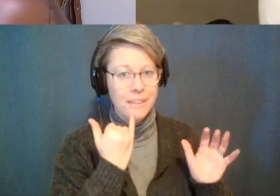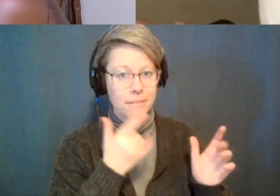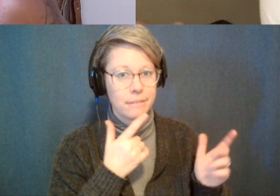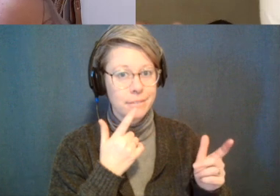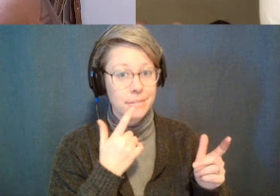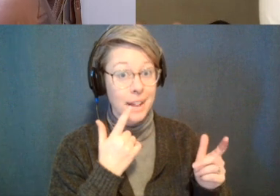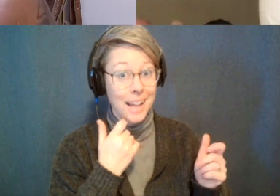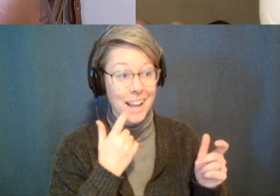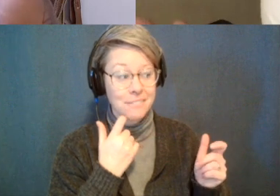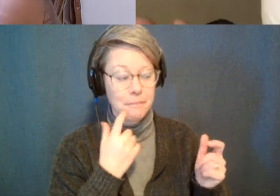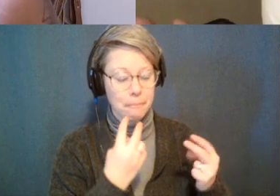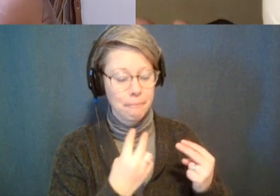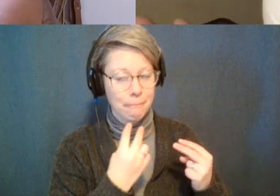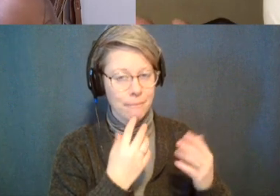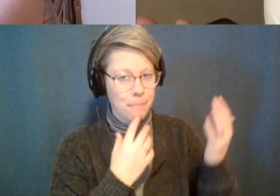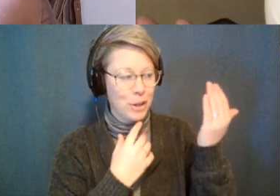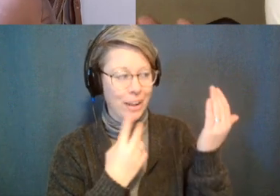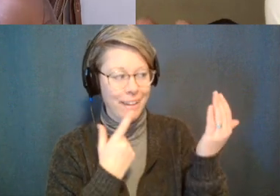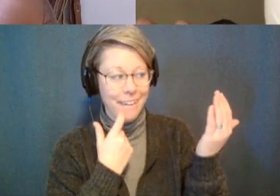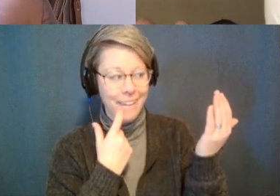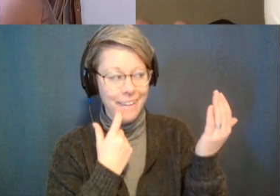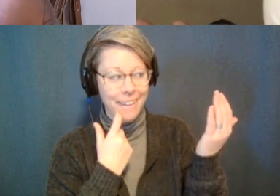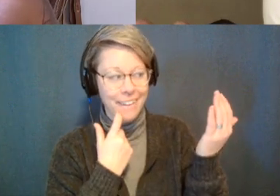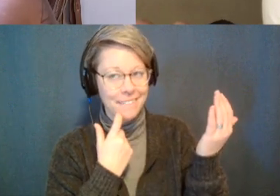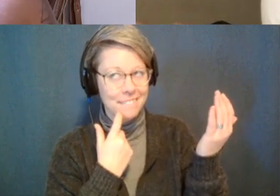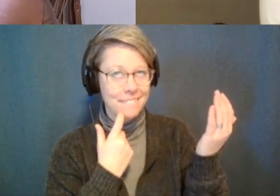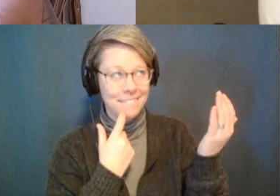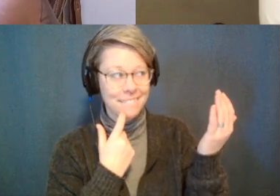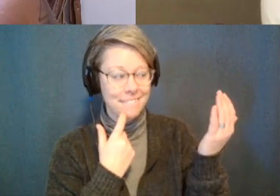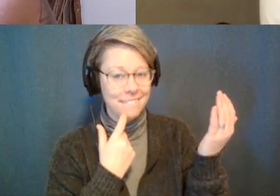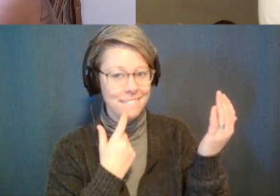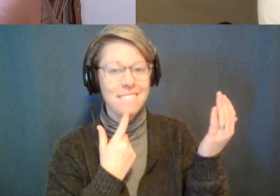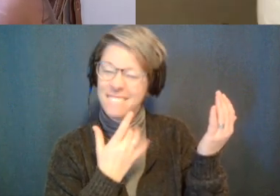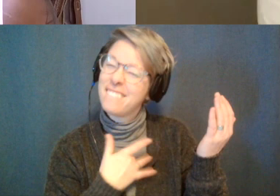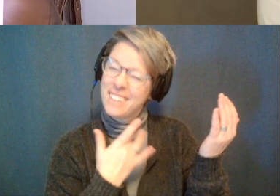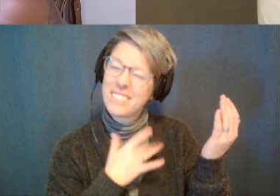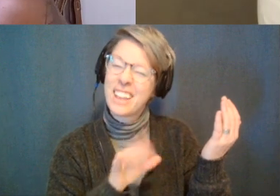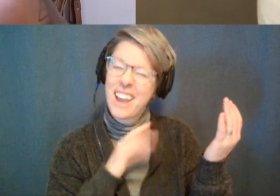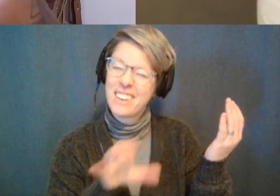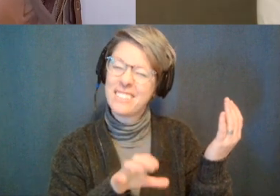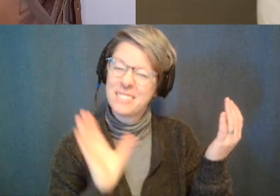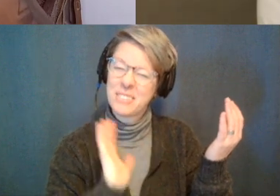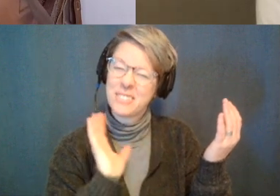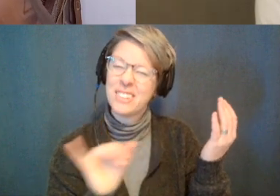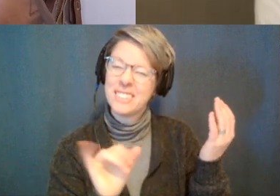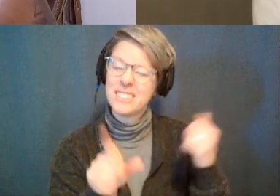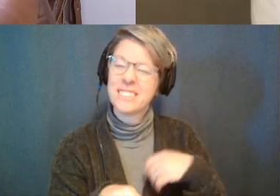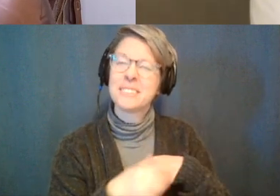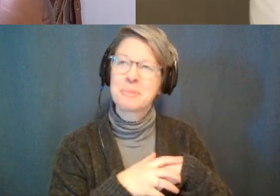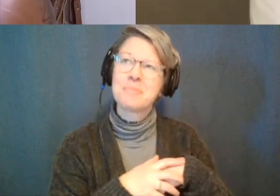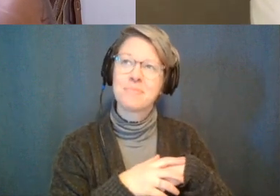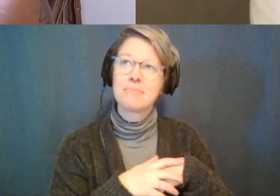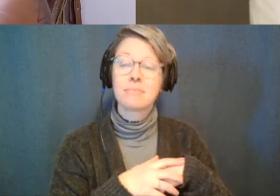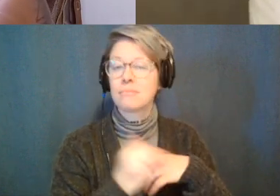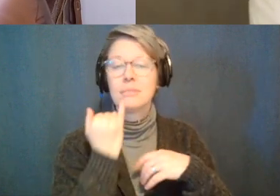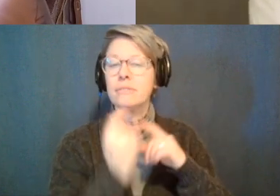start just staring at yourself in the mirror and laughing and i've i feel like i've done that before too with just like something's